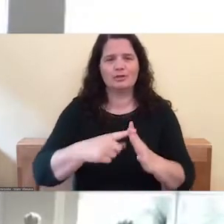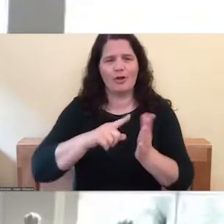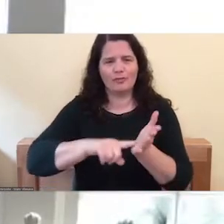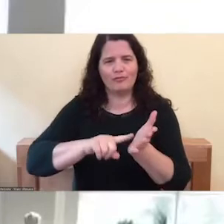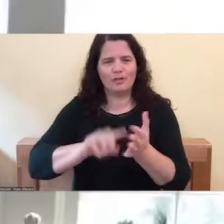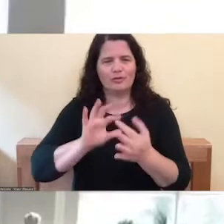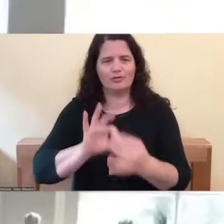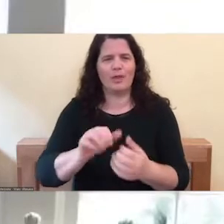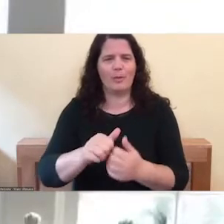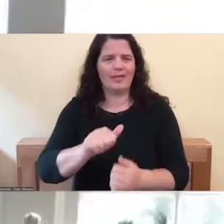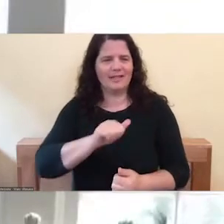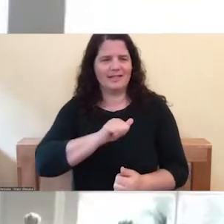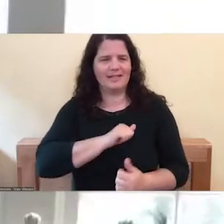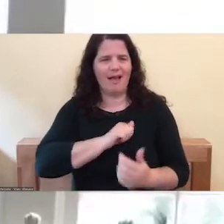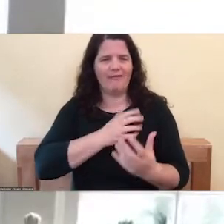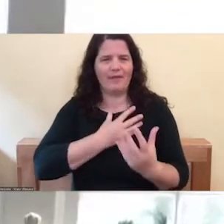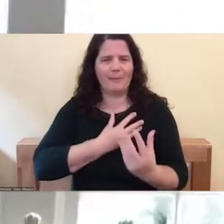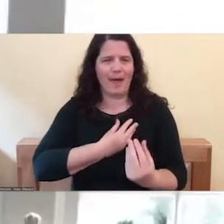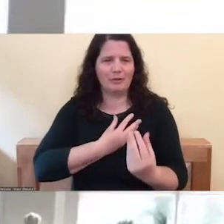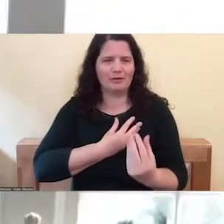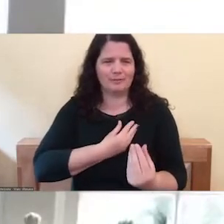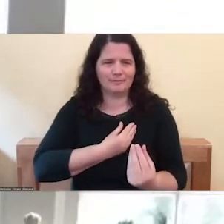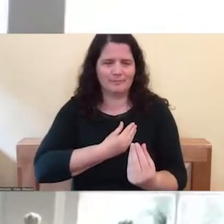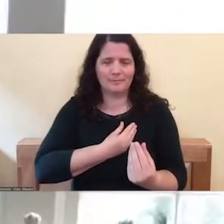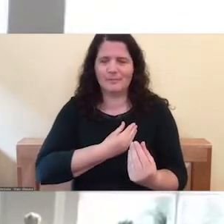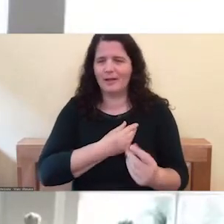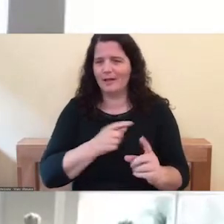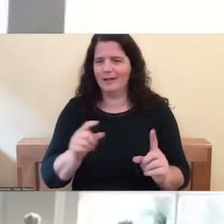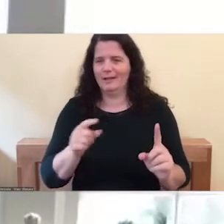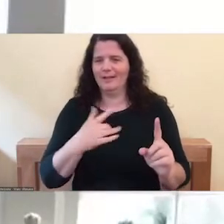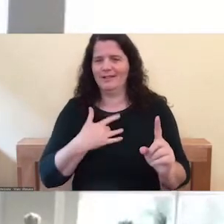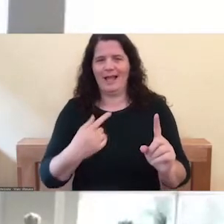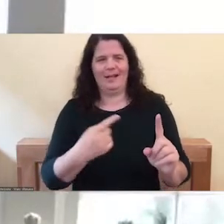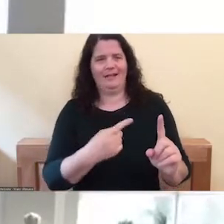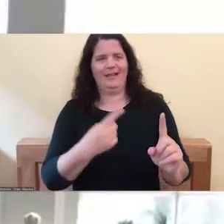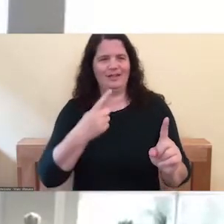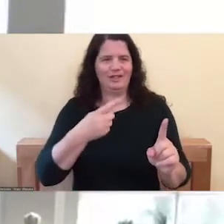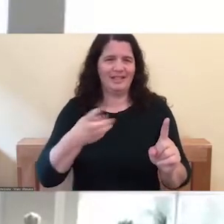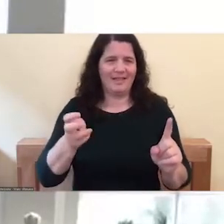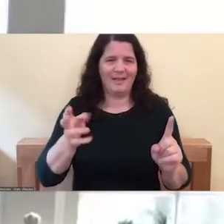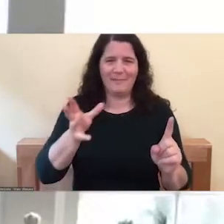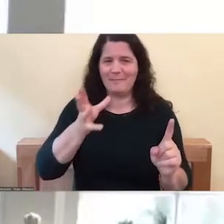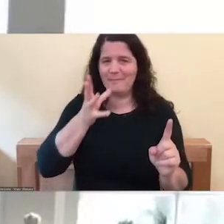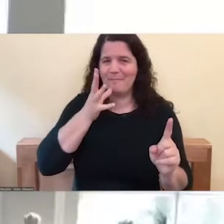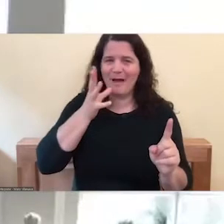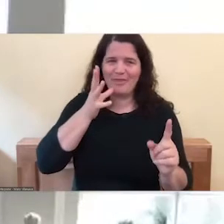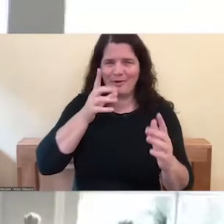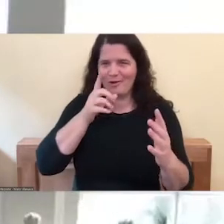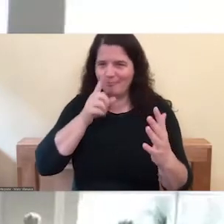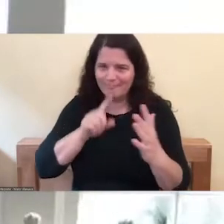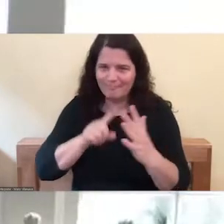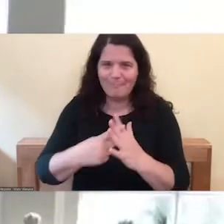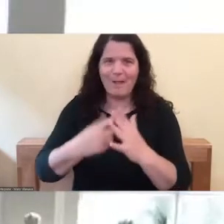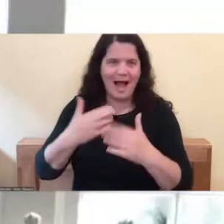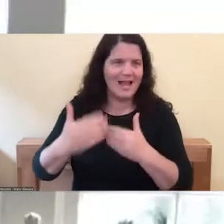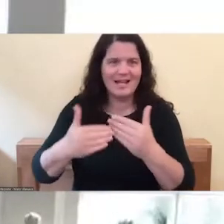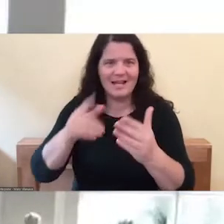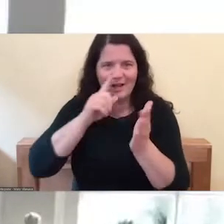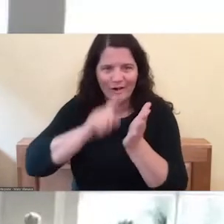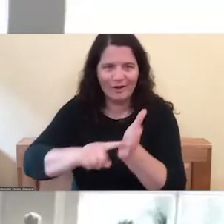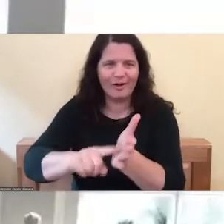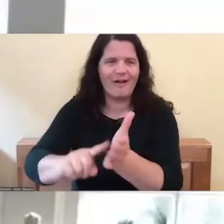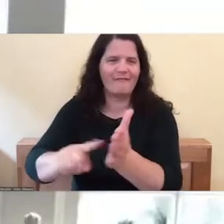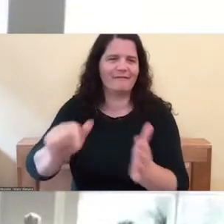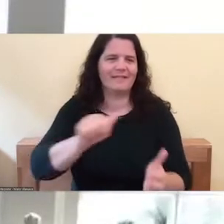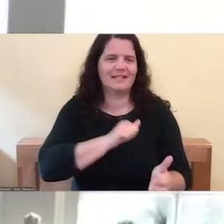you can think of her as like the mother pioneer of self-compassion and has created